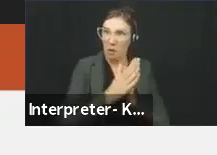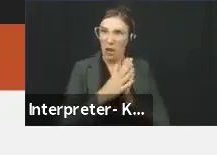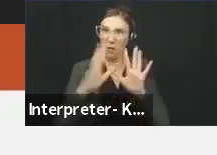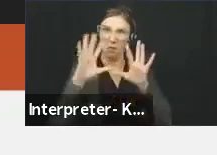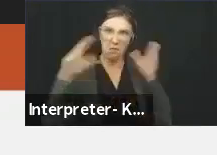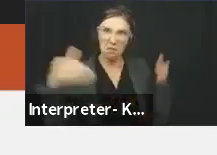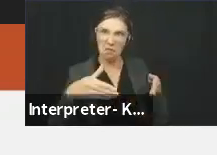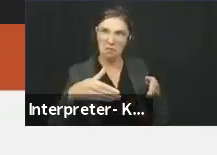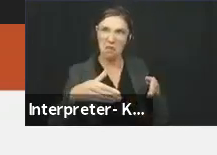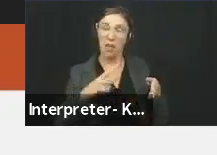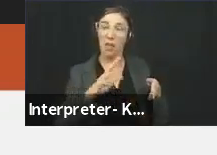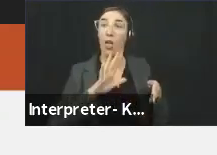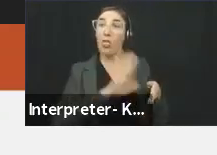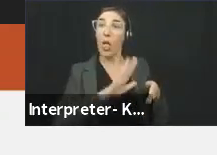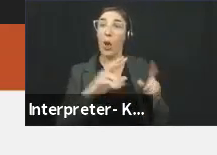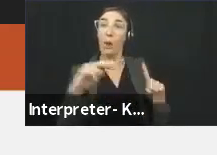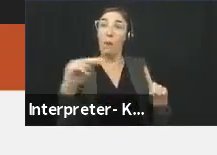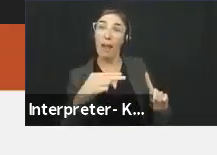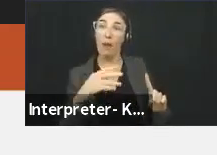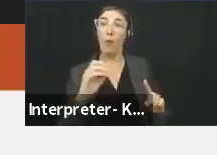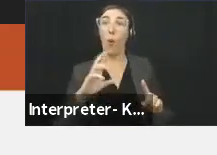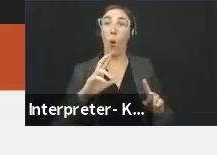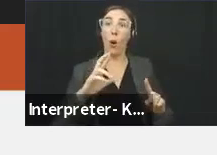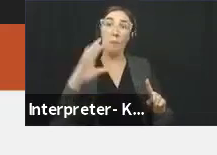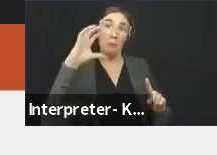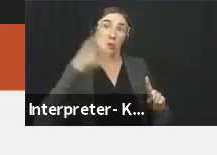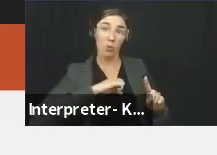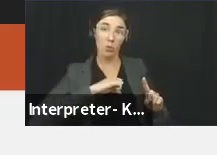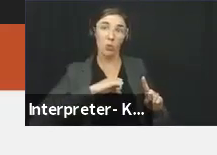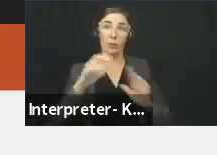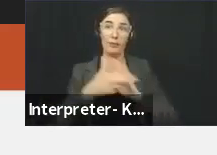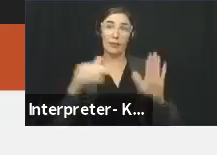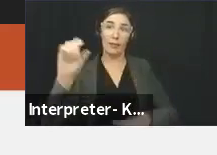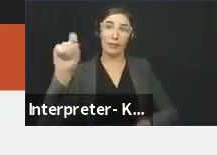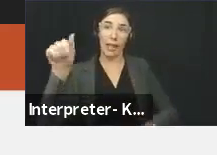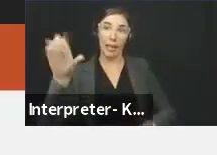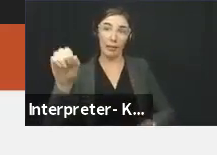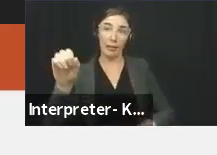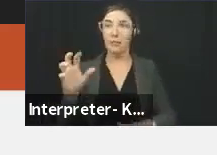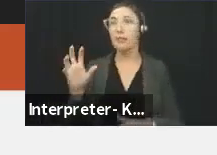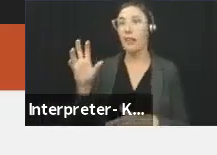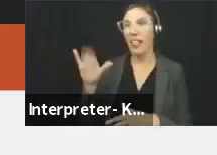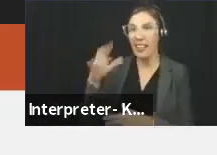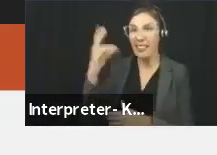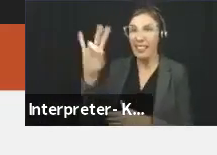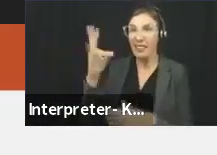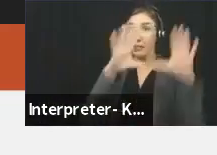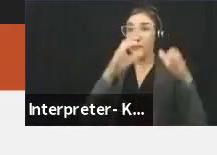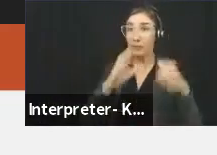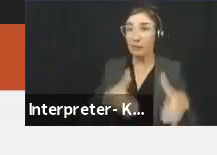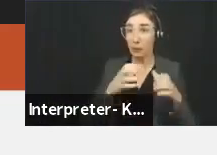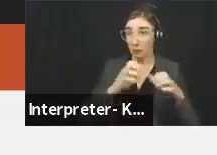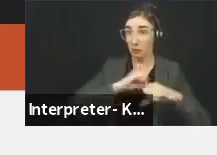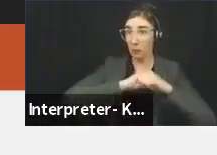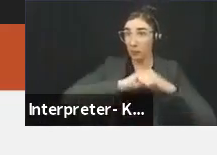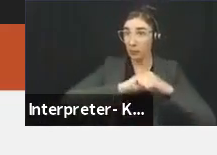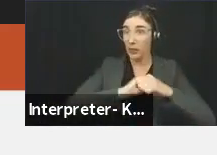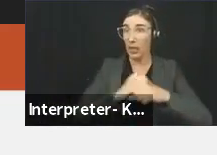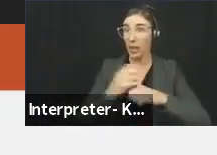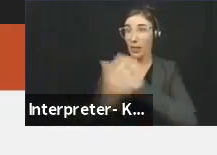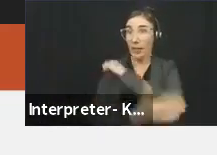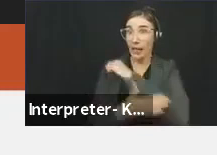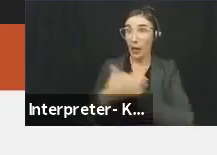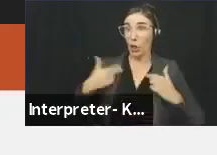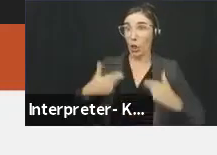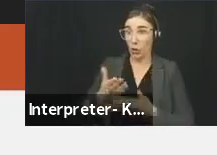a person's actual or perceived protected status. That would include one of the 17 categories that's protected under the county's human rights law